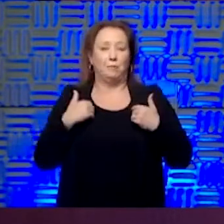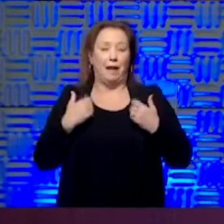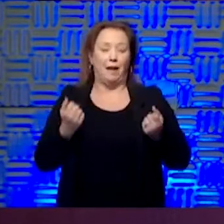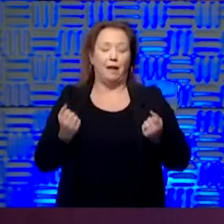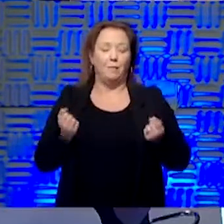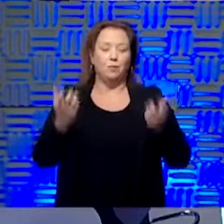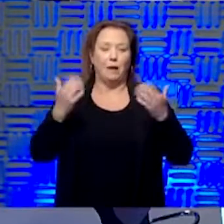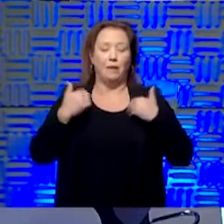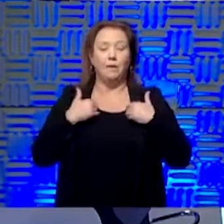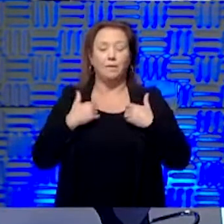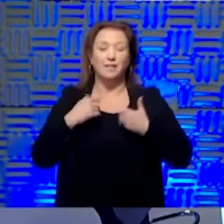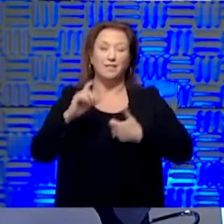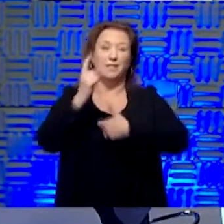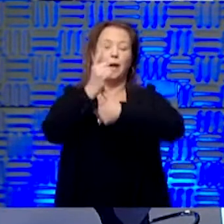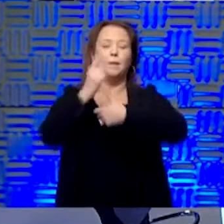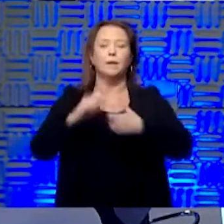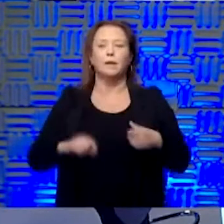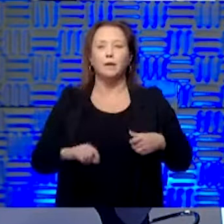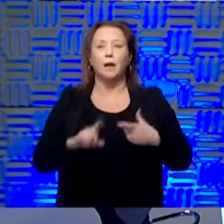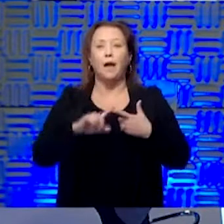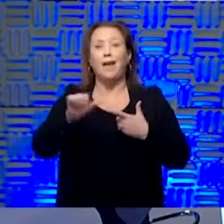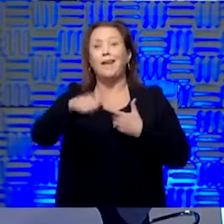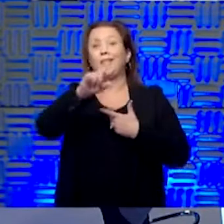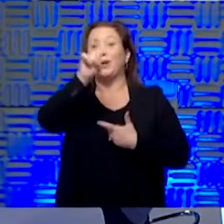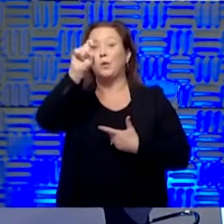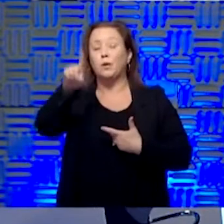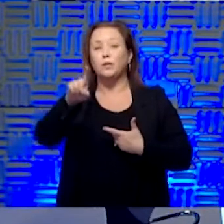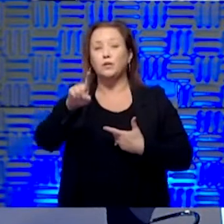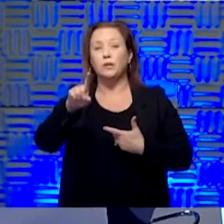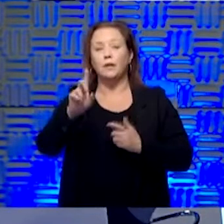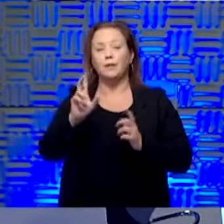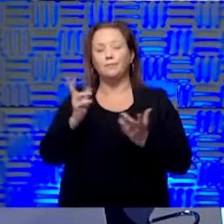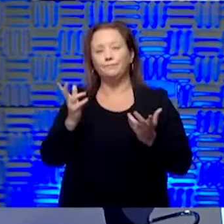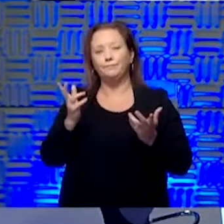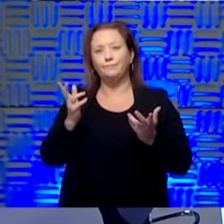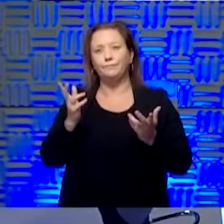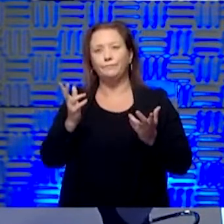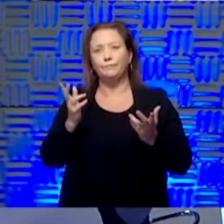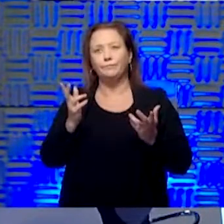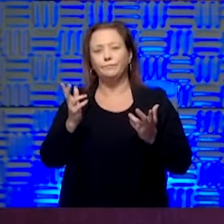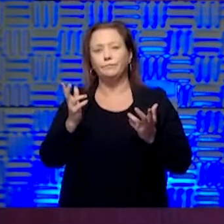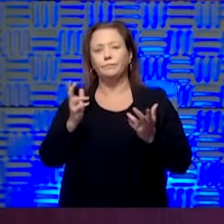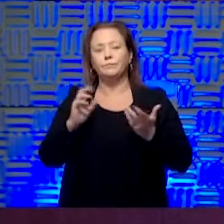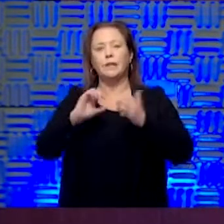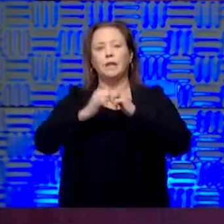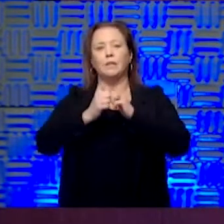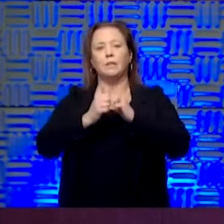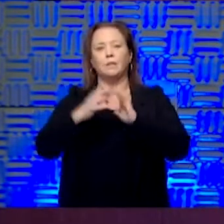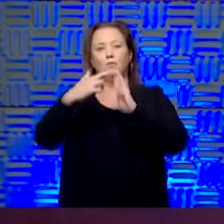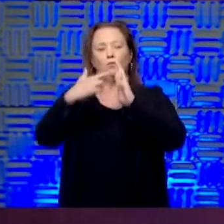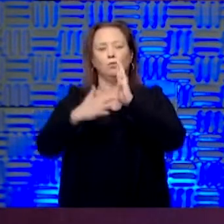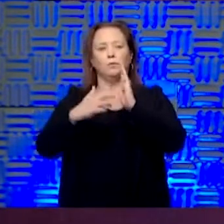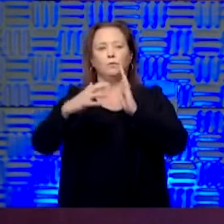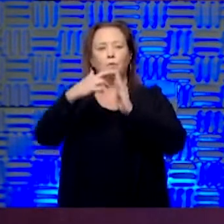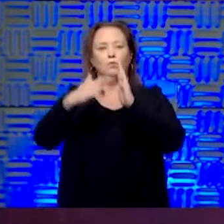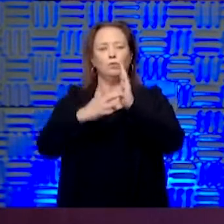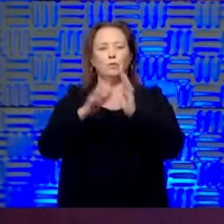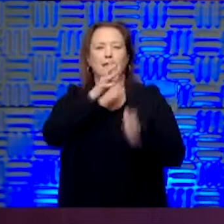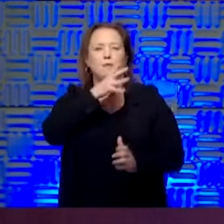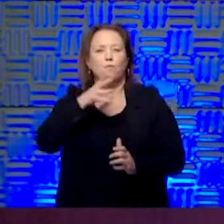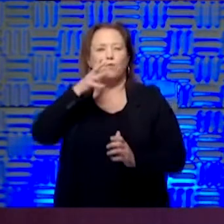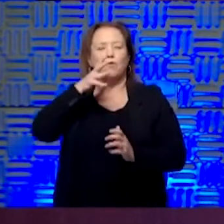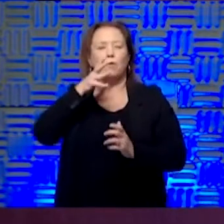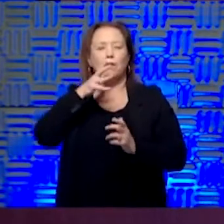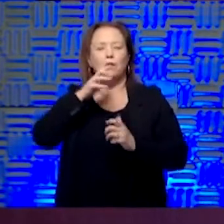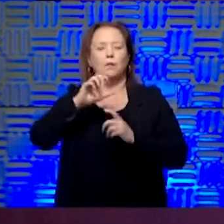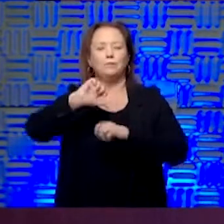That's certainly one. I think another big question is the application of protocols in the rural setting. And so we get